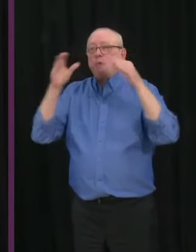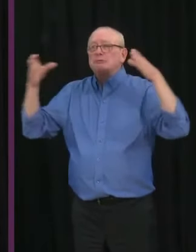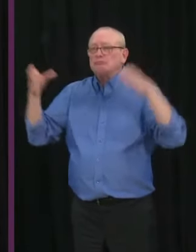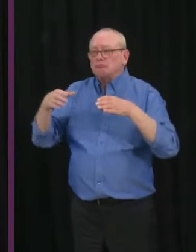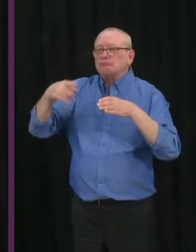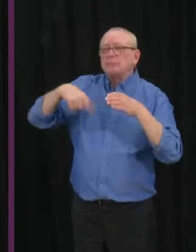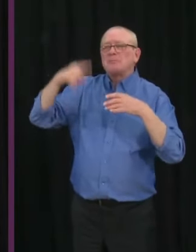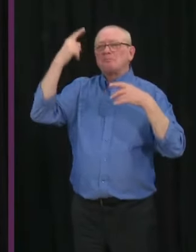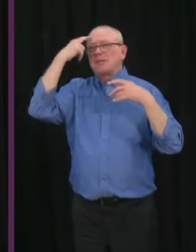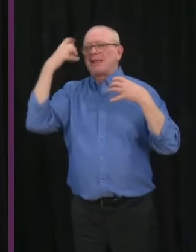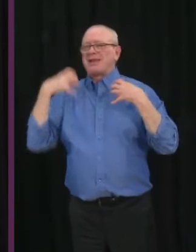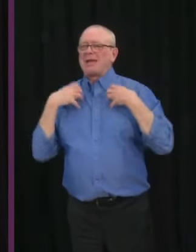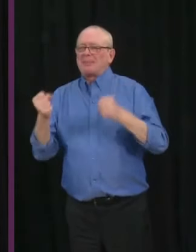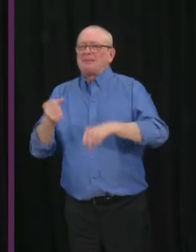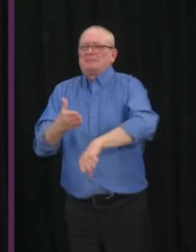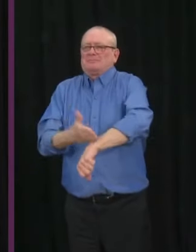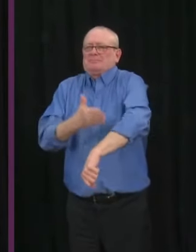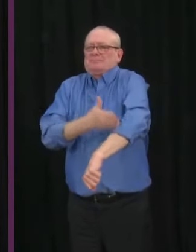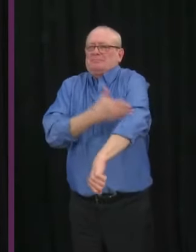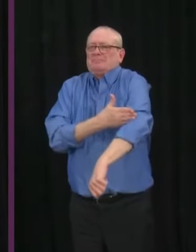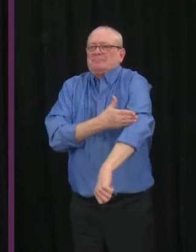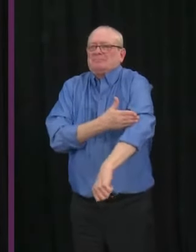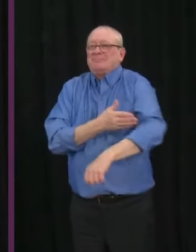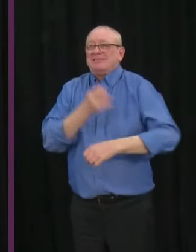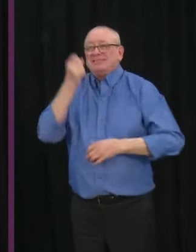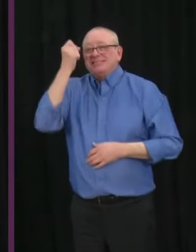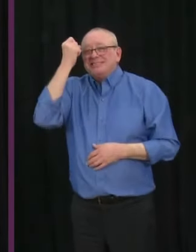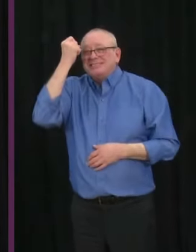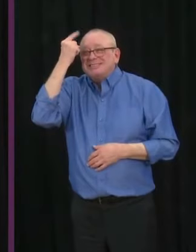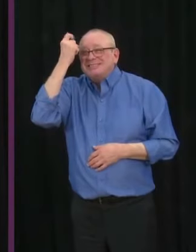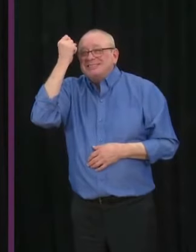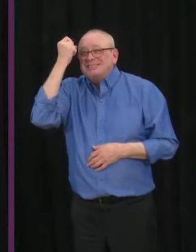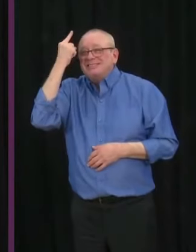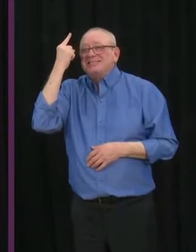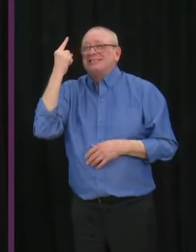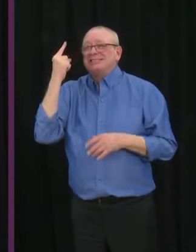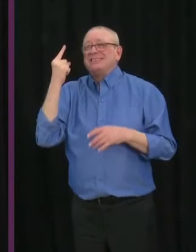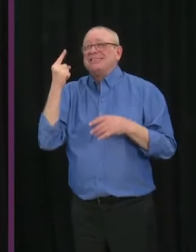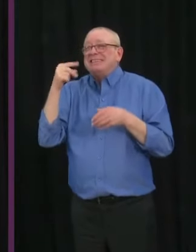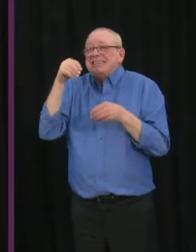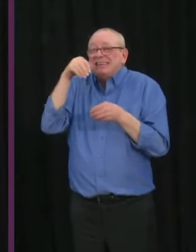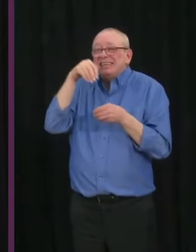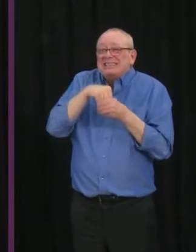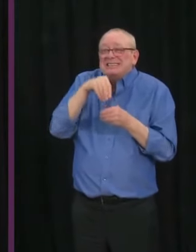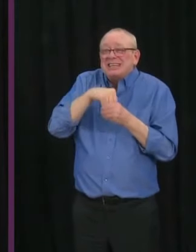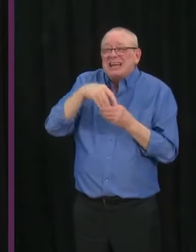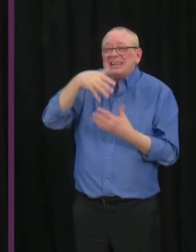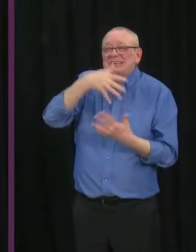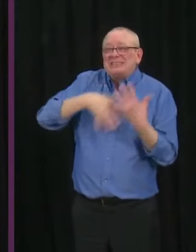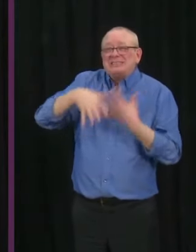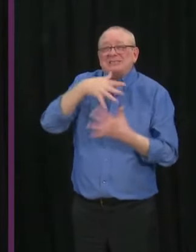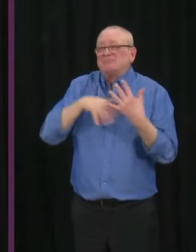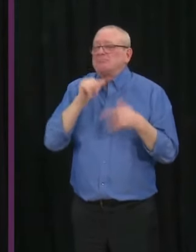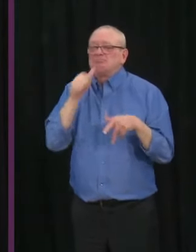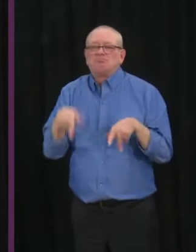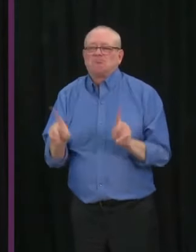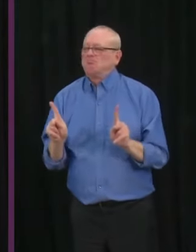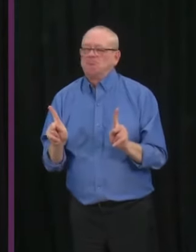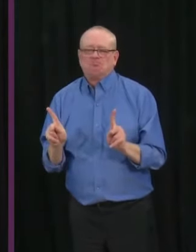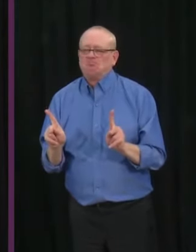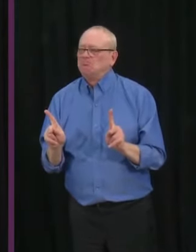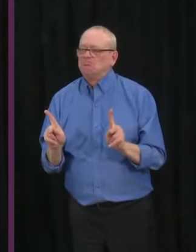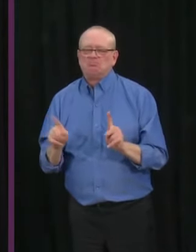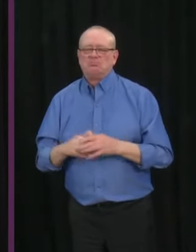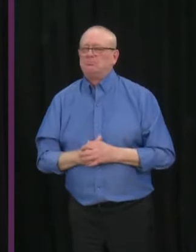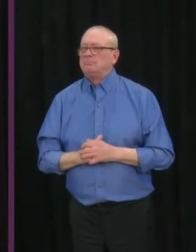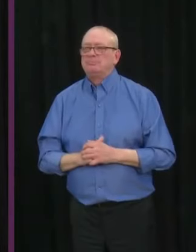limit isolation, while still continuing to limit in-person interactions whenever possible in other ways. You are